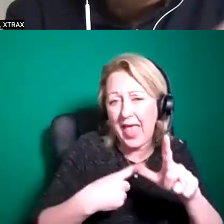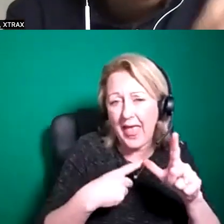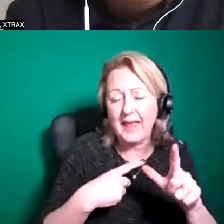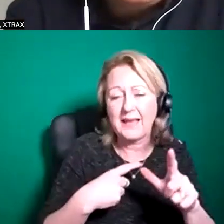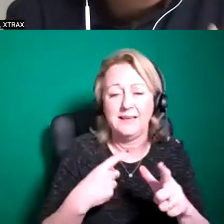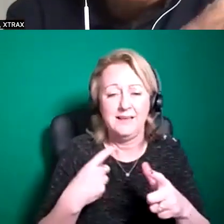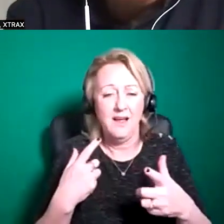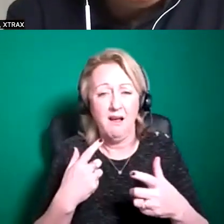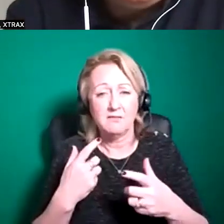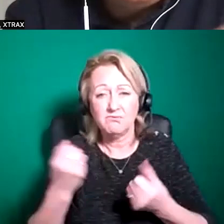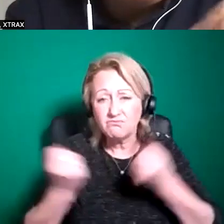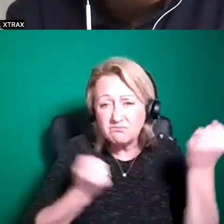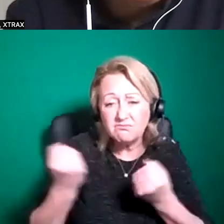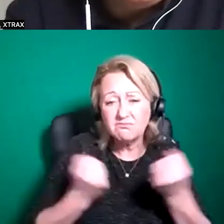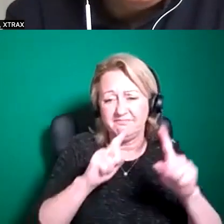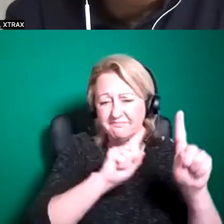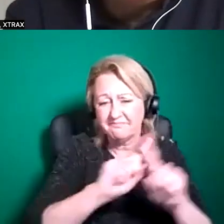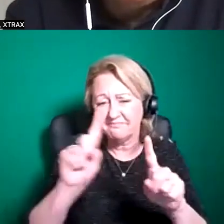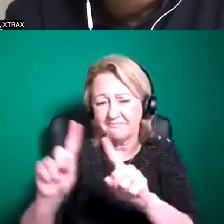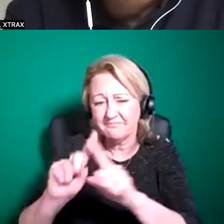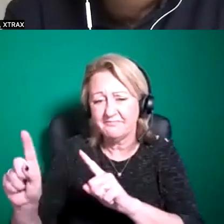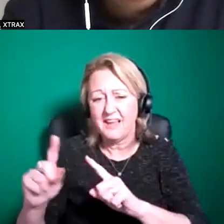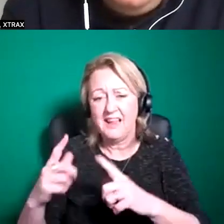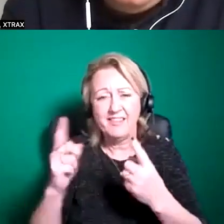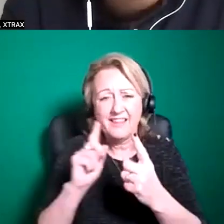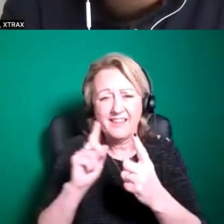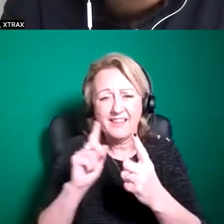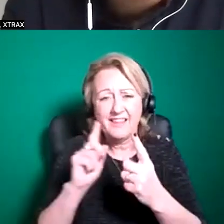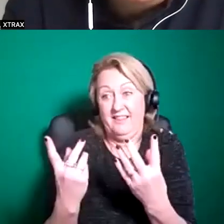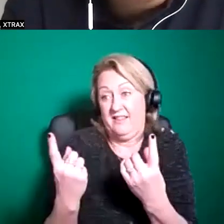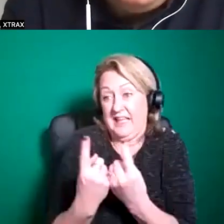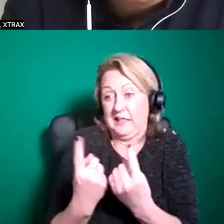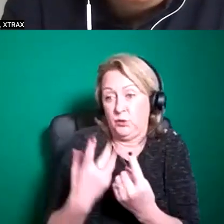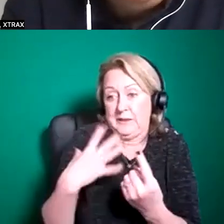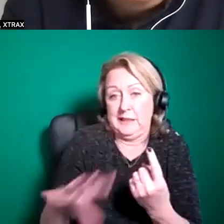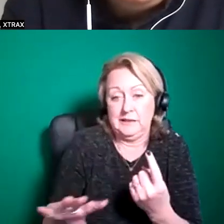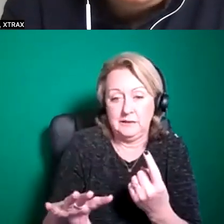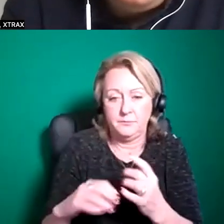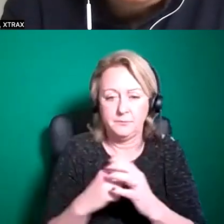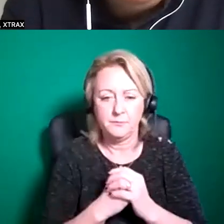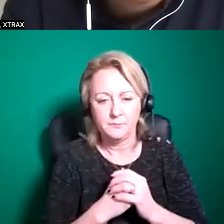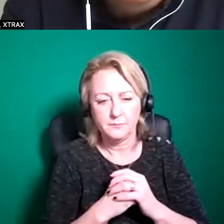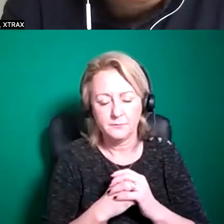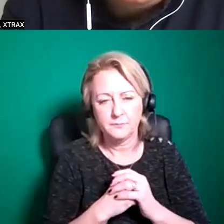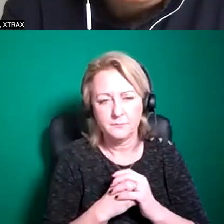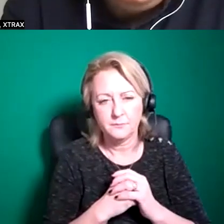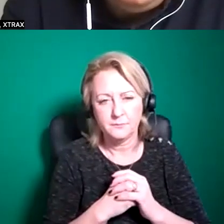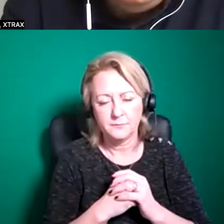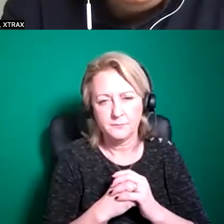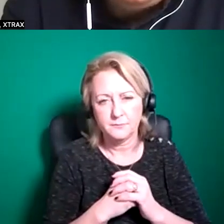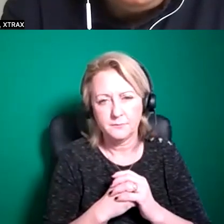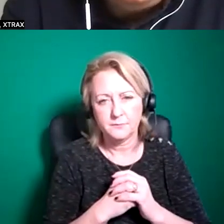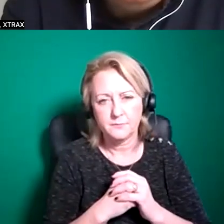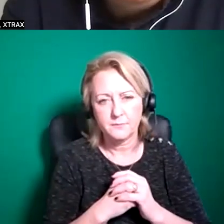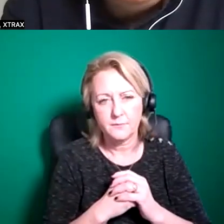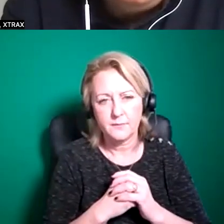yeah all of those kind of associated costs that go around it and now just come back to kind of robbie's question at the moment because i think it